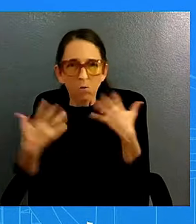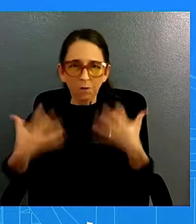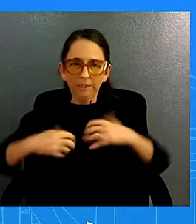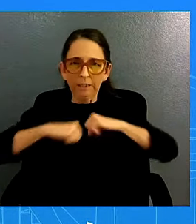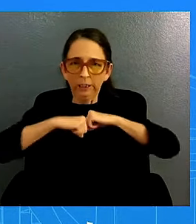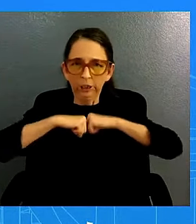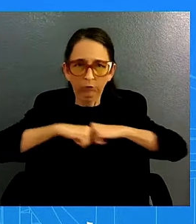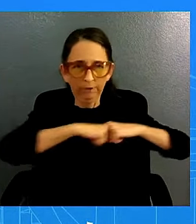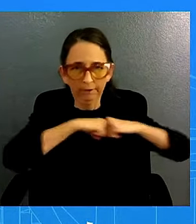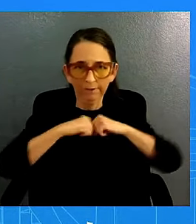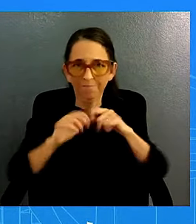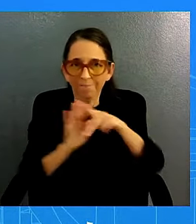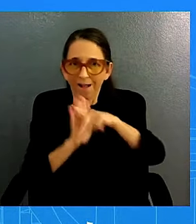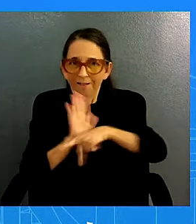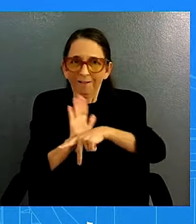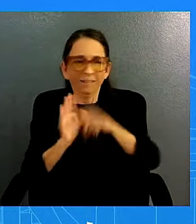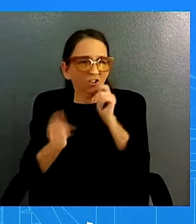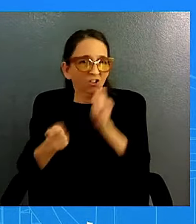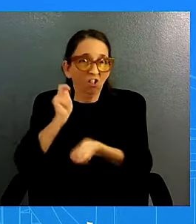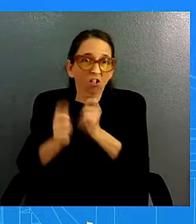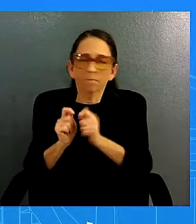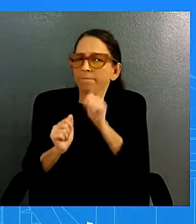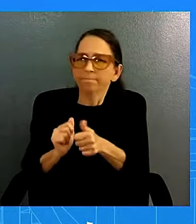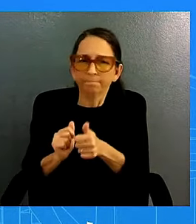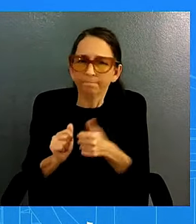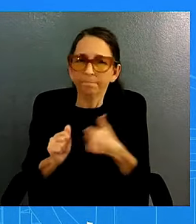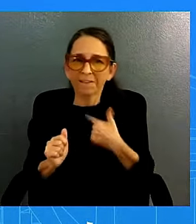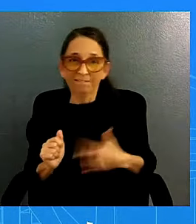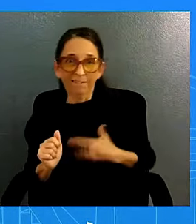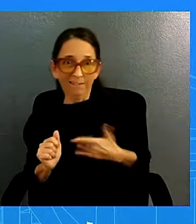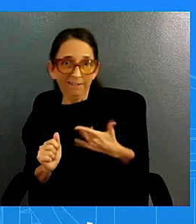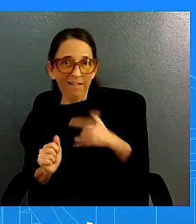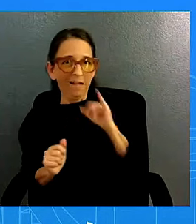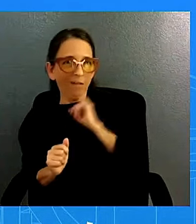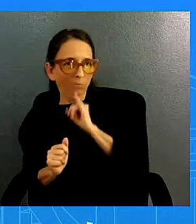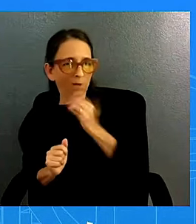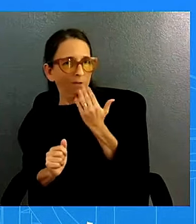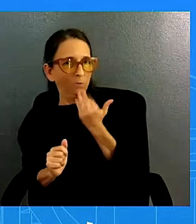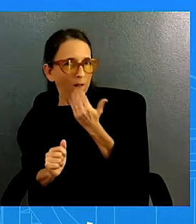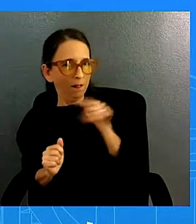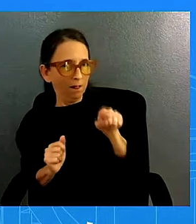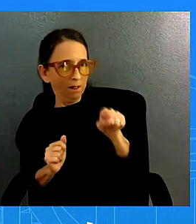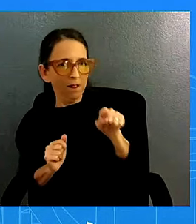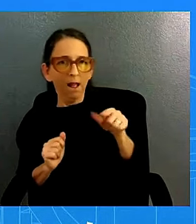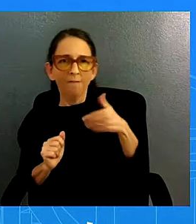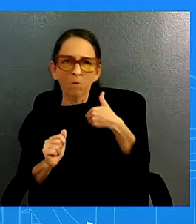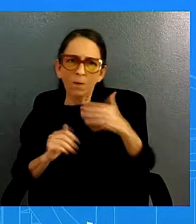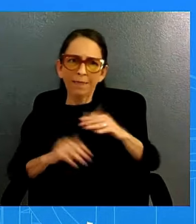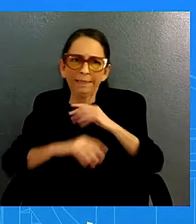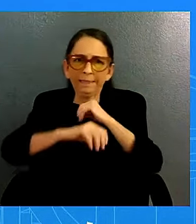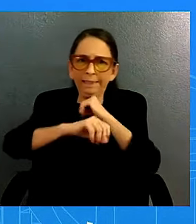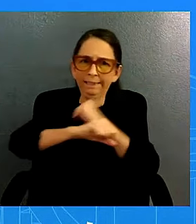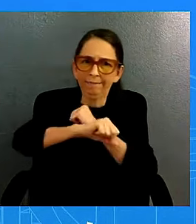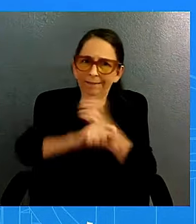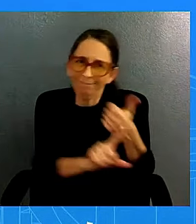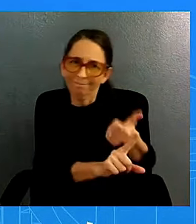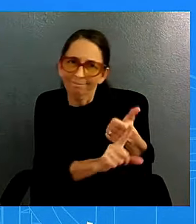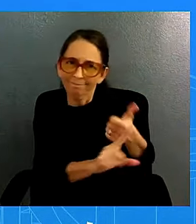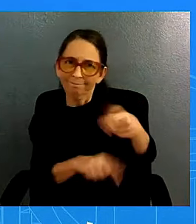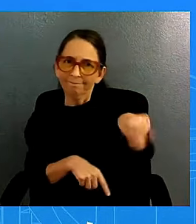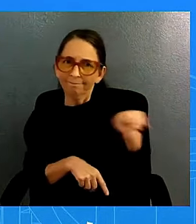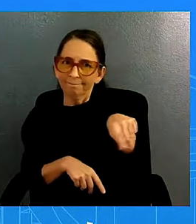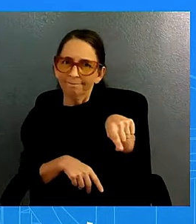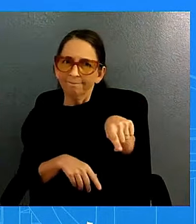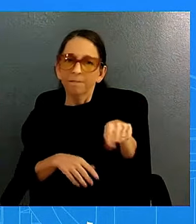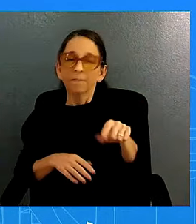has the right to defend itself especially against uh iran-backed uh militias uh like like the like